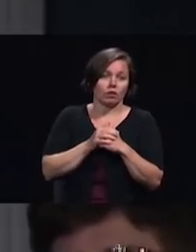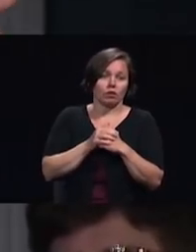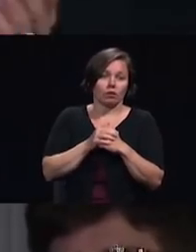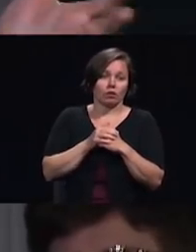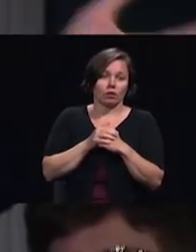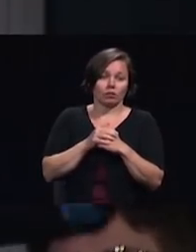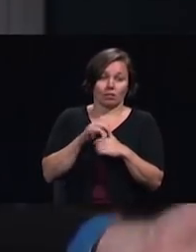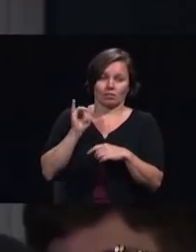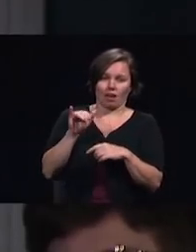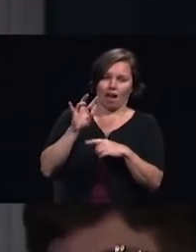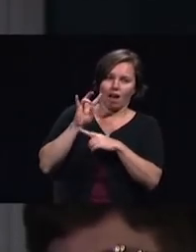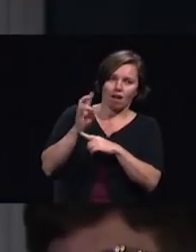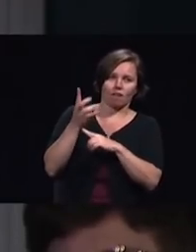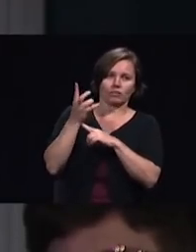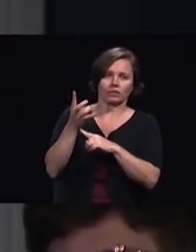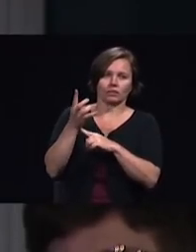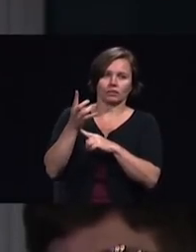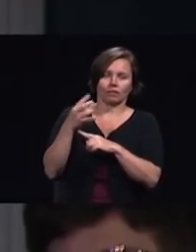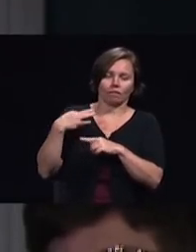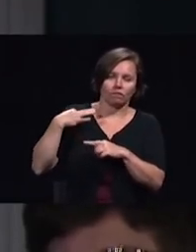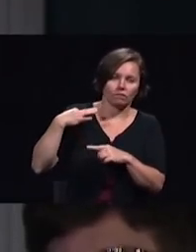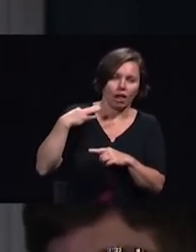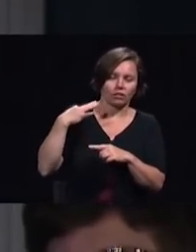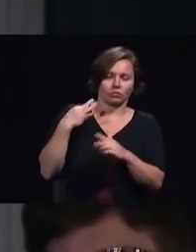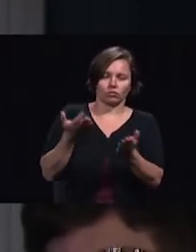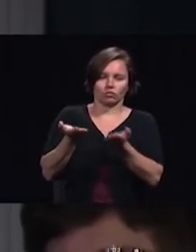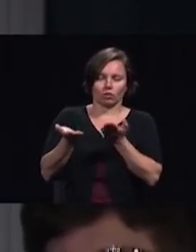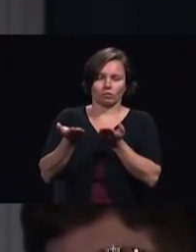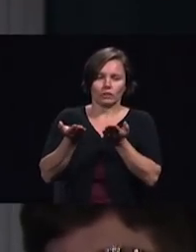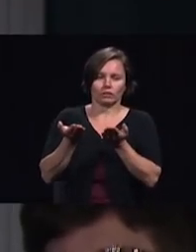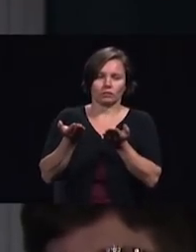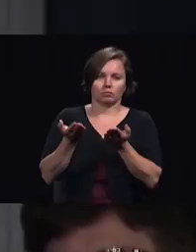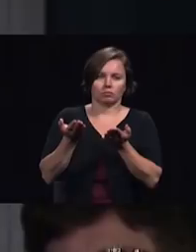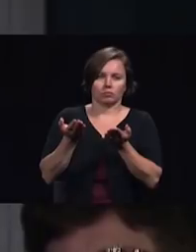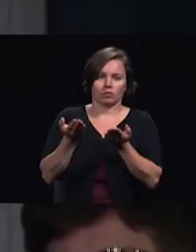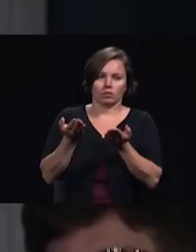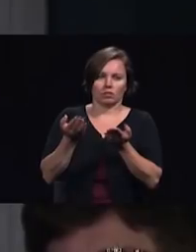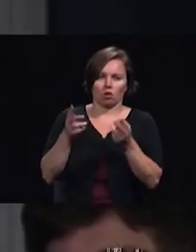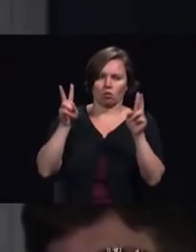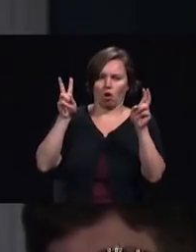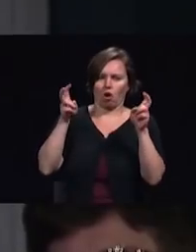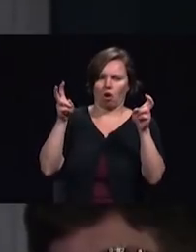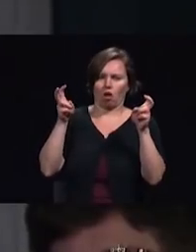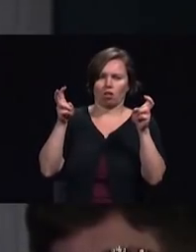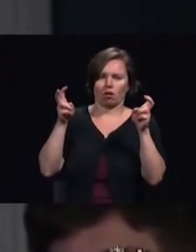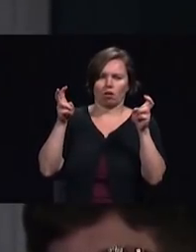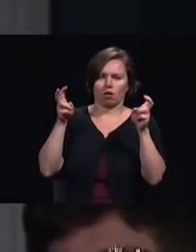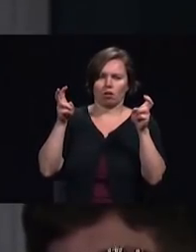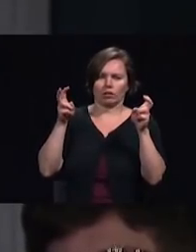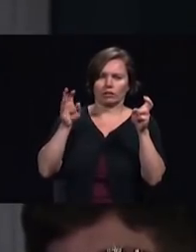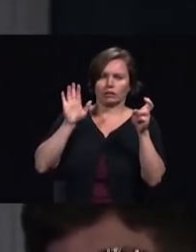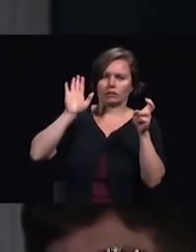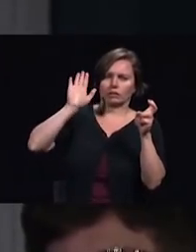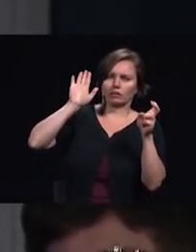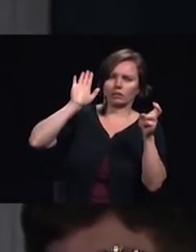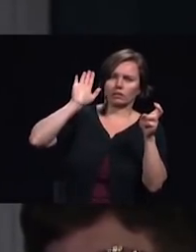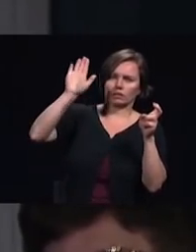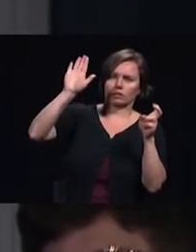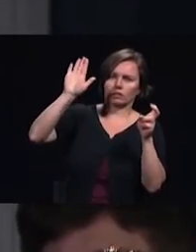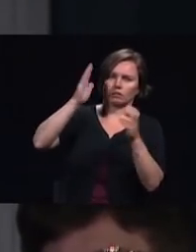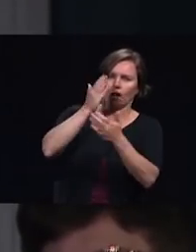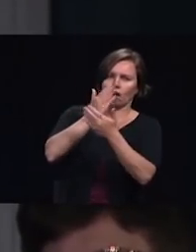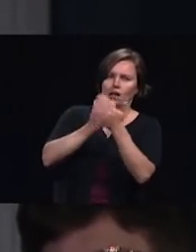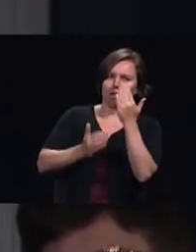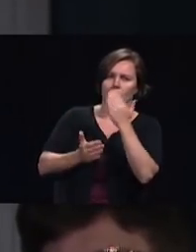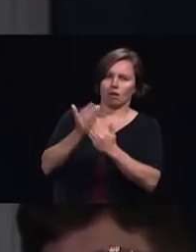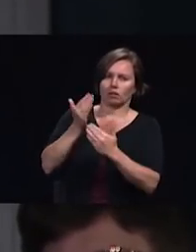mission 10 or 1000 missionary movement his hands Project Caleb as well as our supporting ministries who are